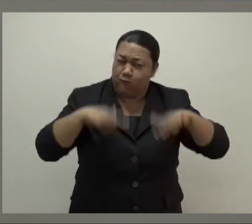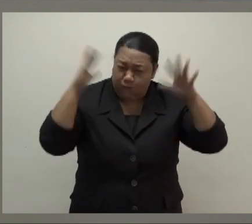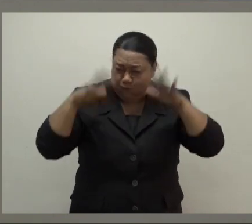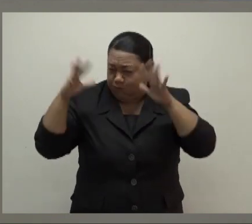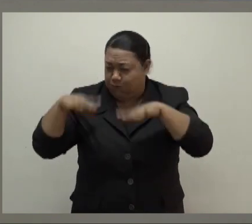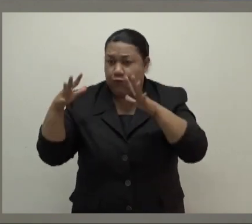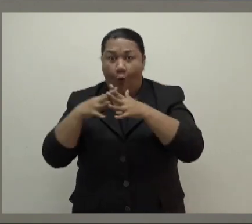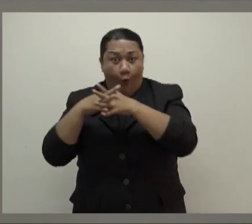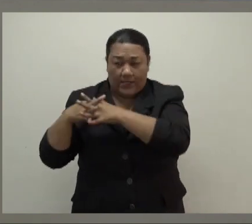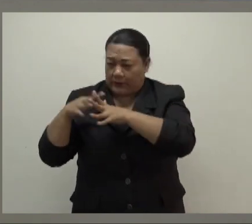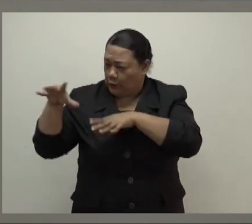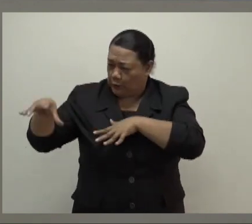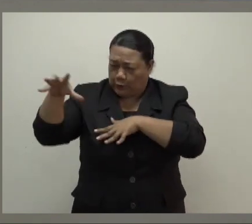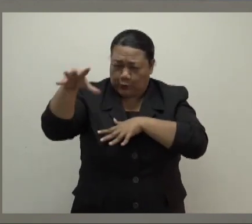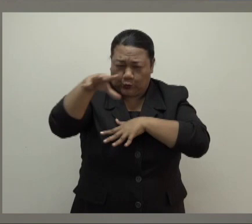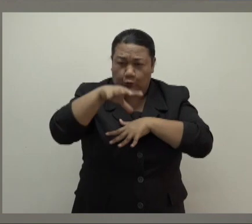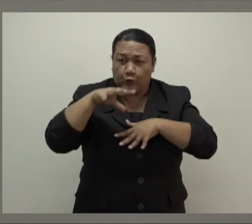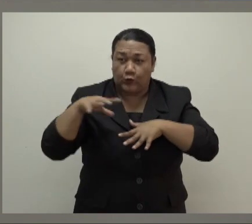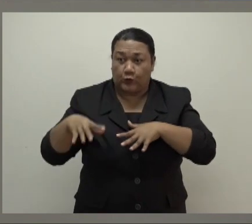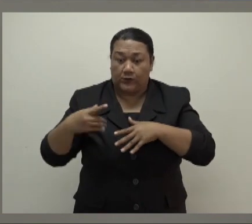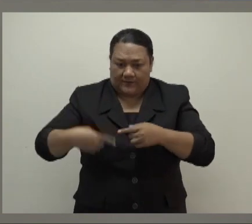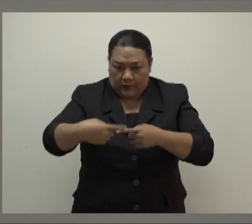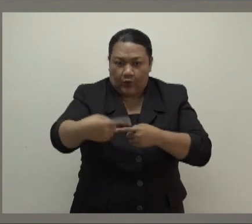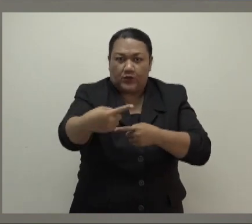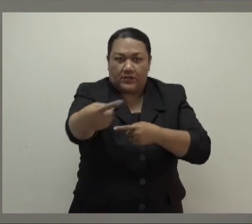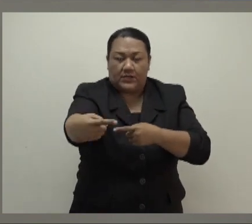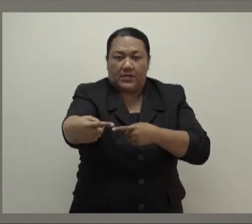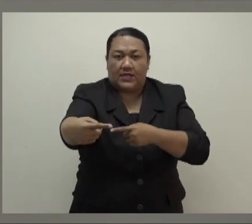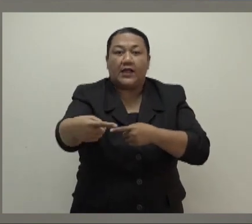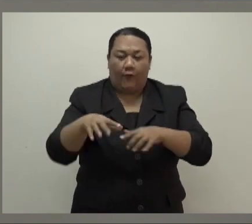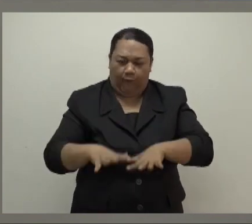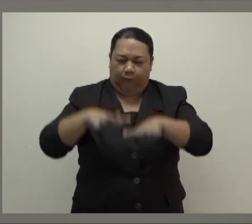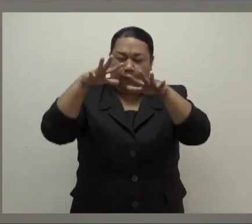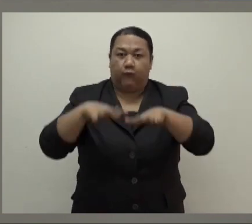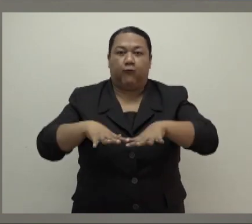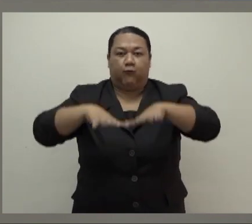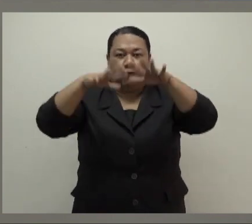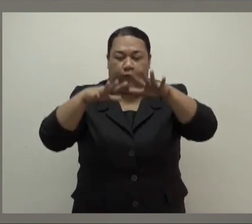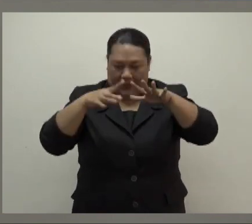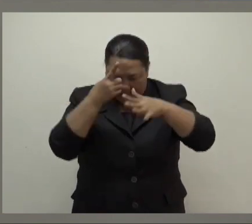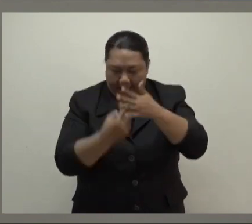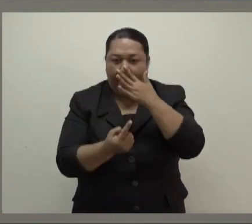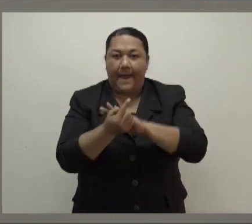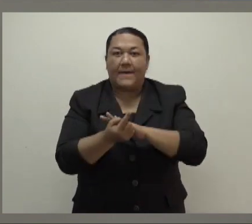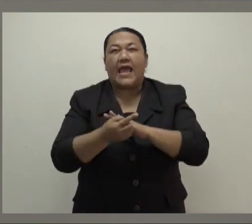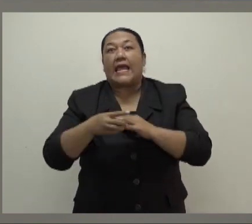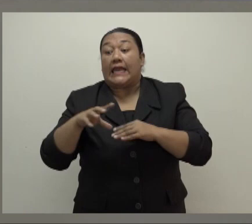flash and riverine flooding will be an issue in the coming days for the Western Division and some places in Vanwalevu.